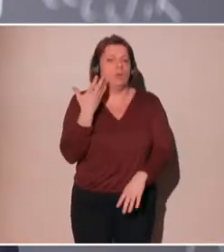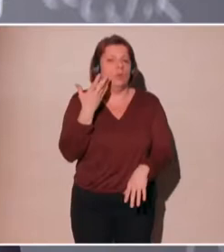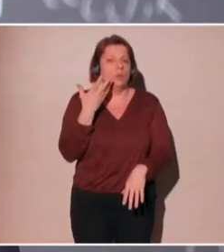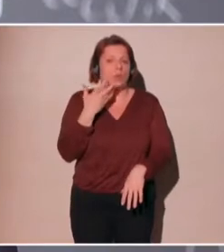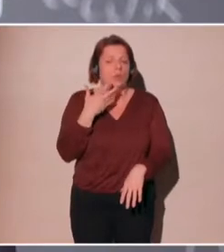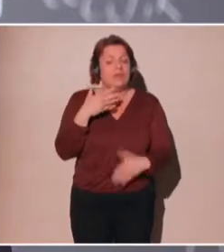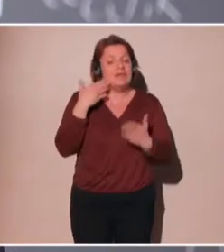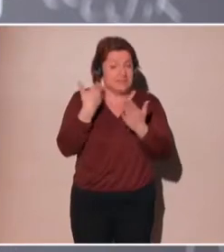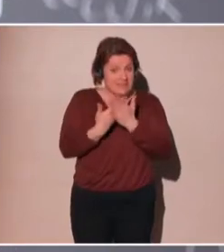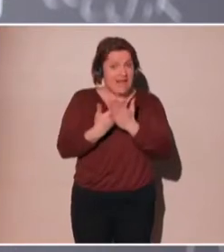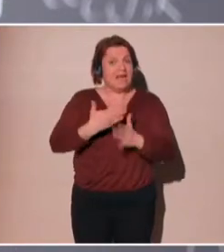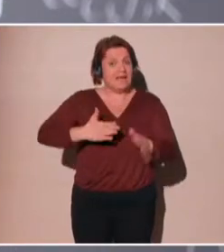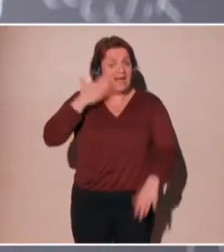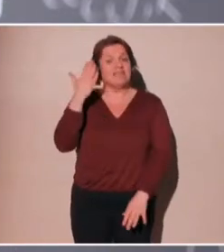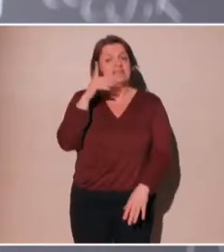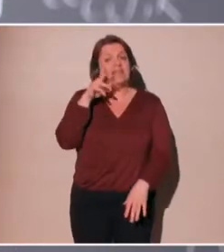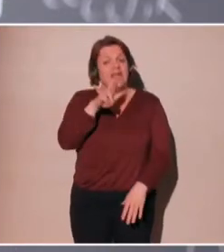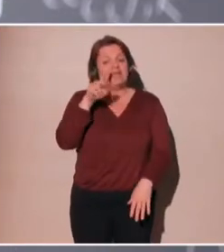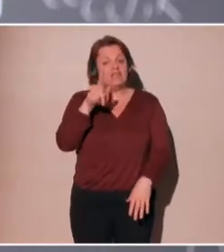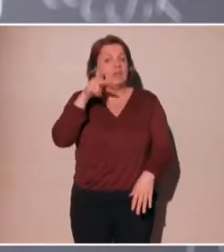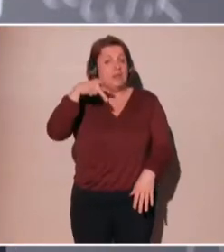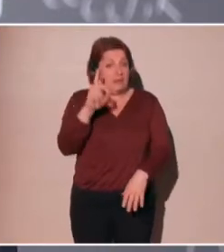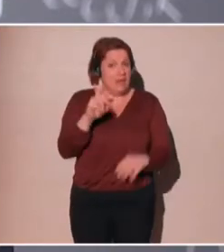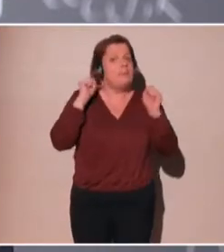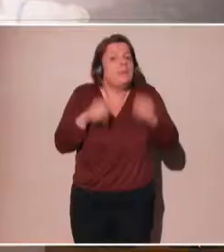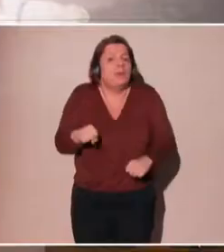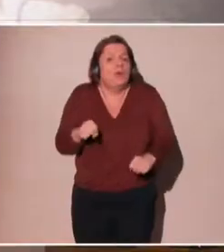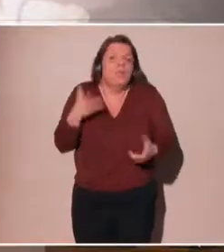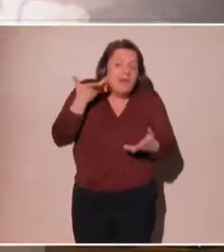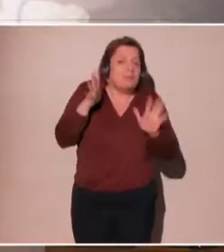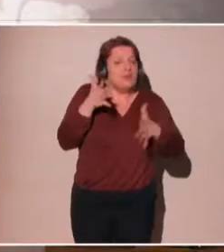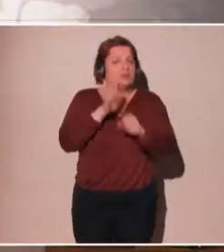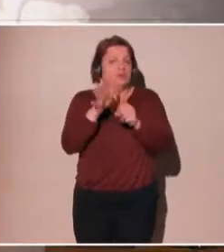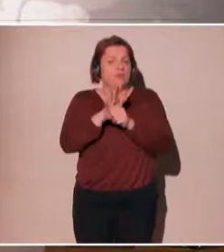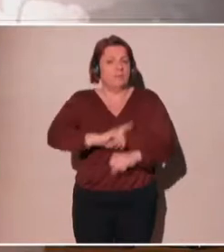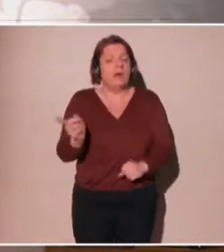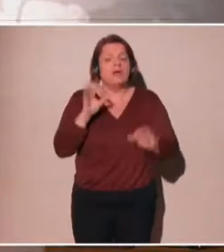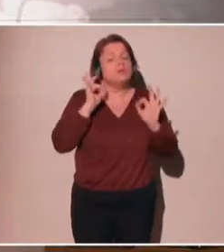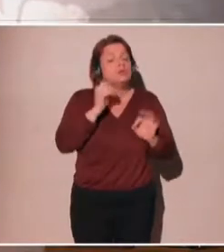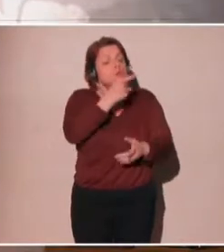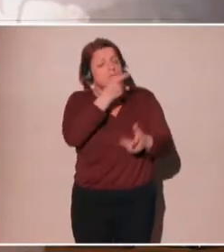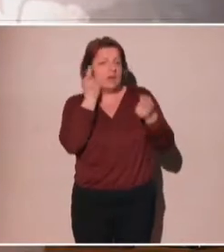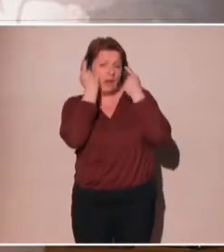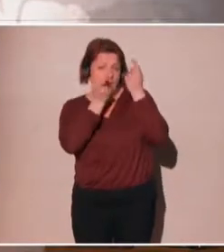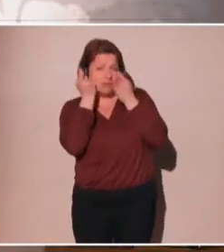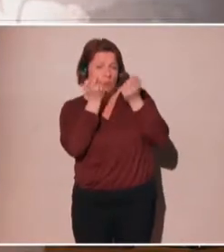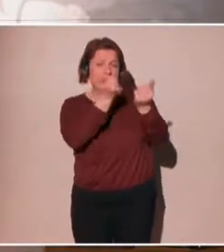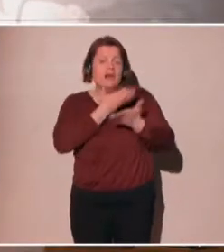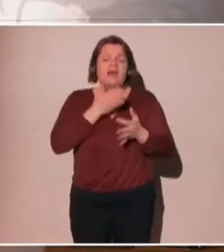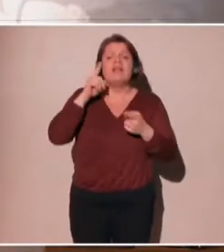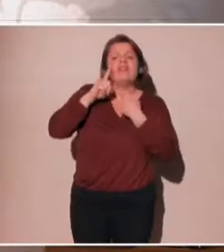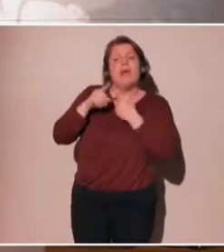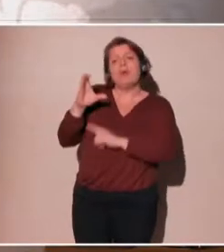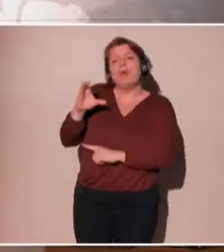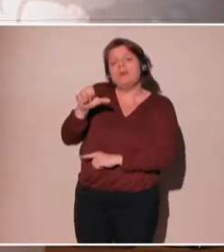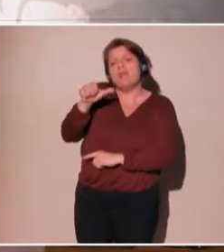the second option, which is more expensive but has all these other plus sides, is not necessarily a given. And in the Cambridge